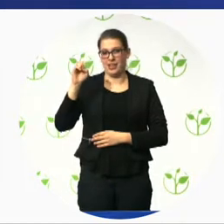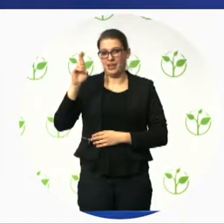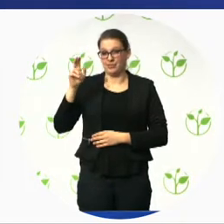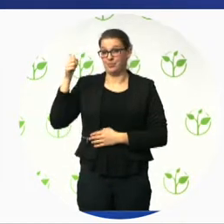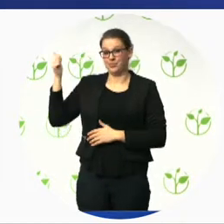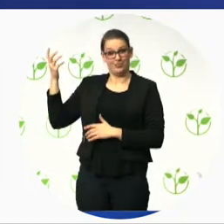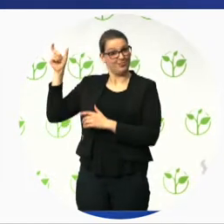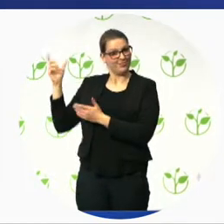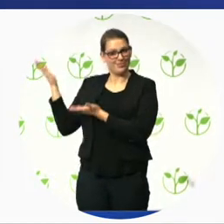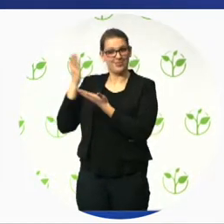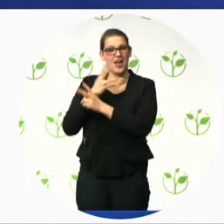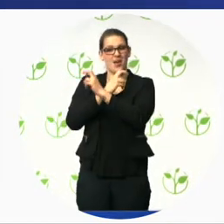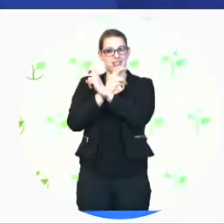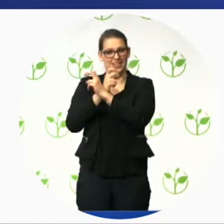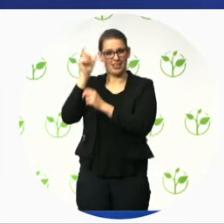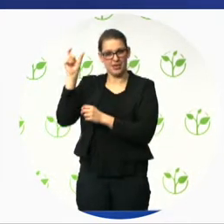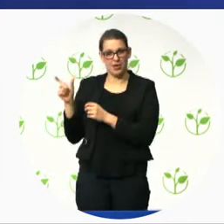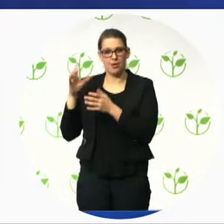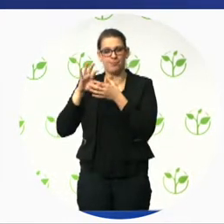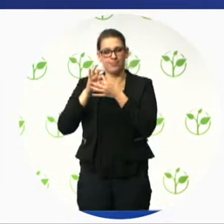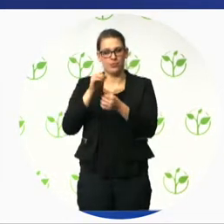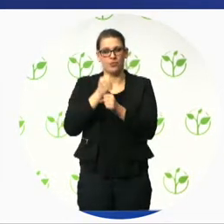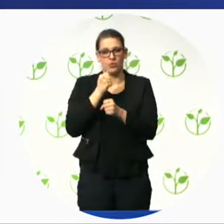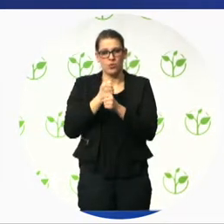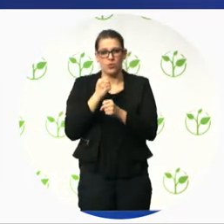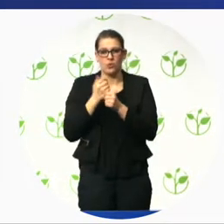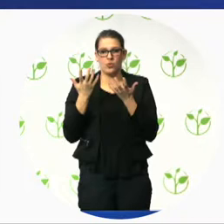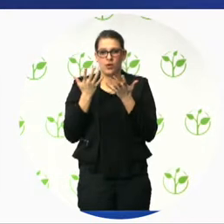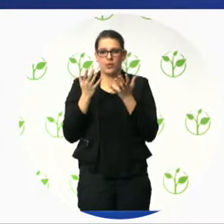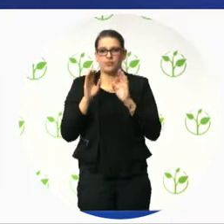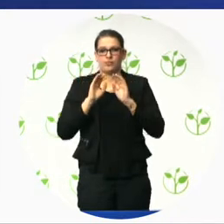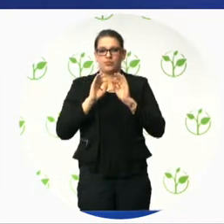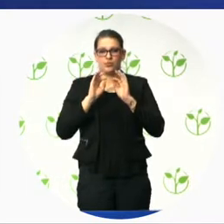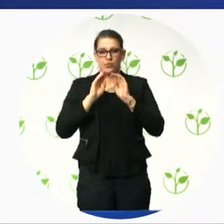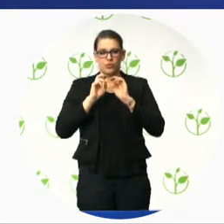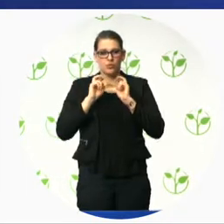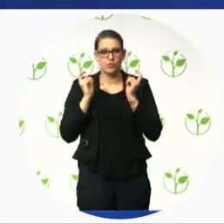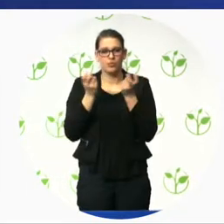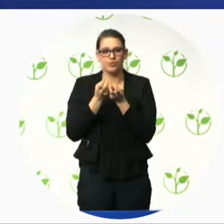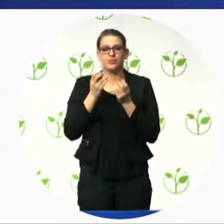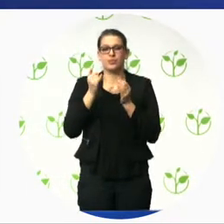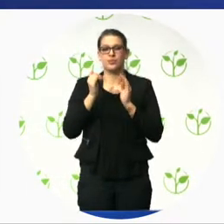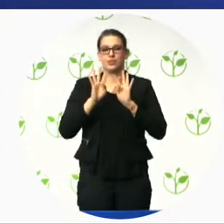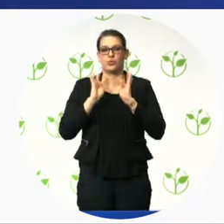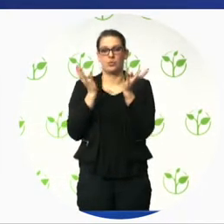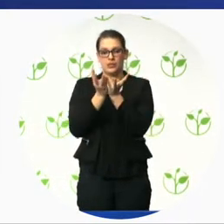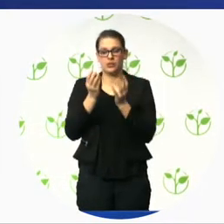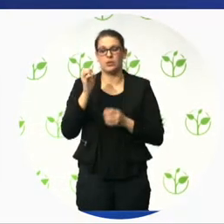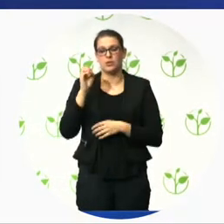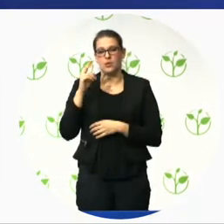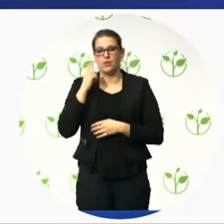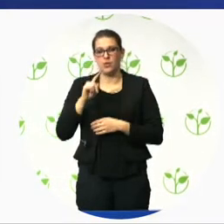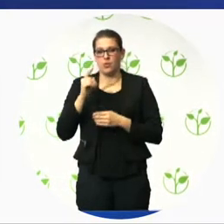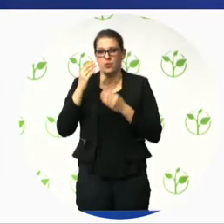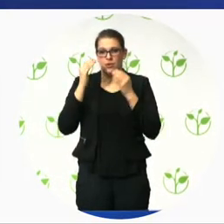trained engineer. He has a very technical background, and he's going to share with us how